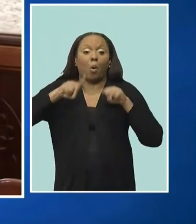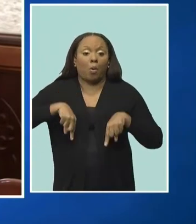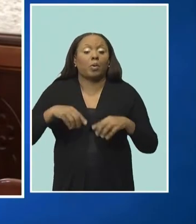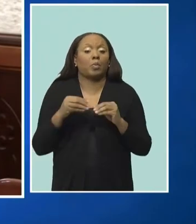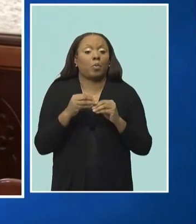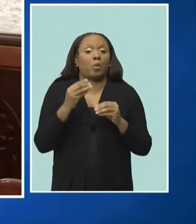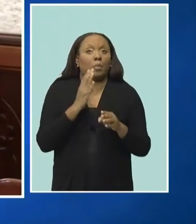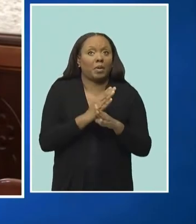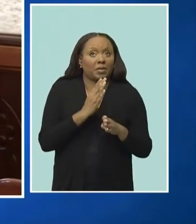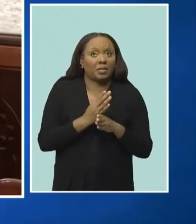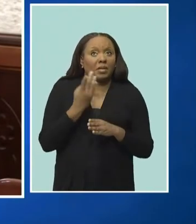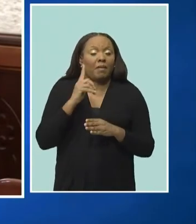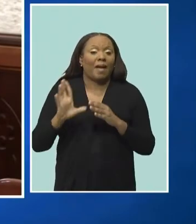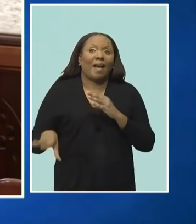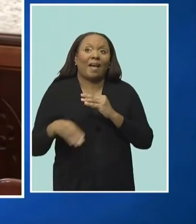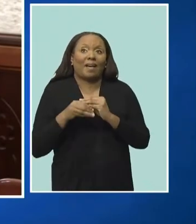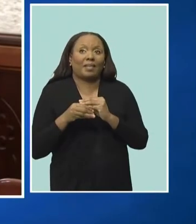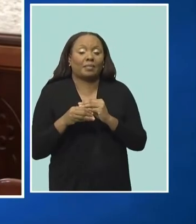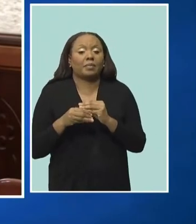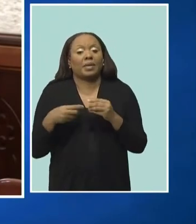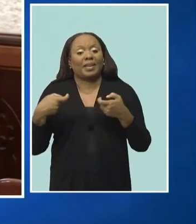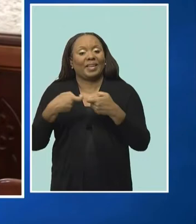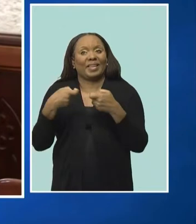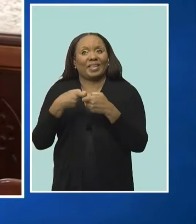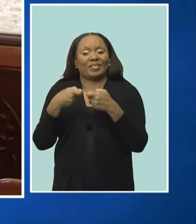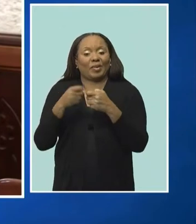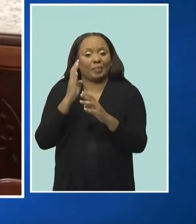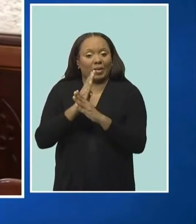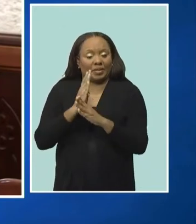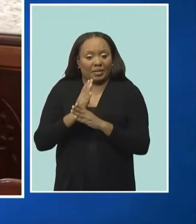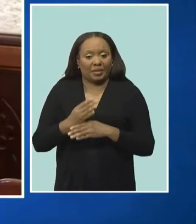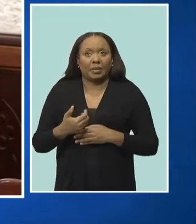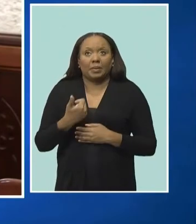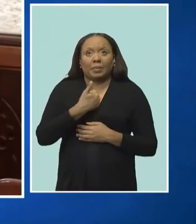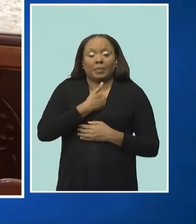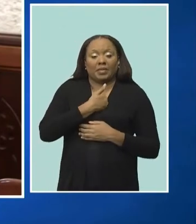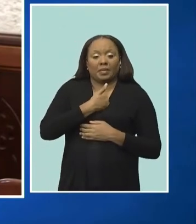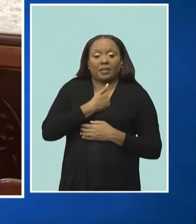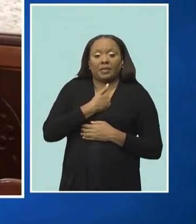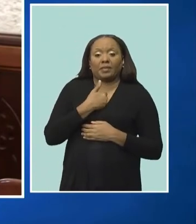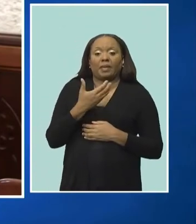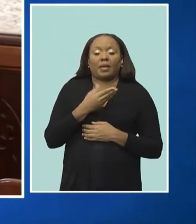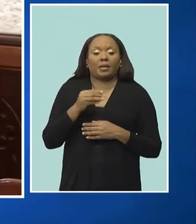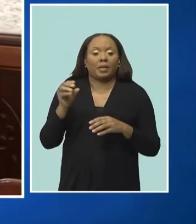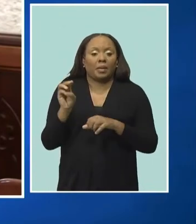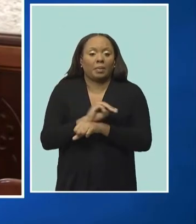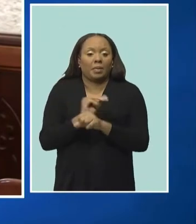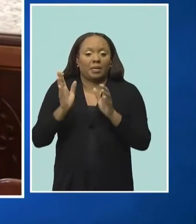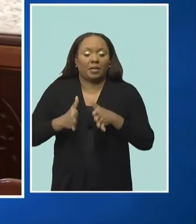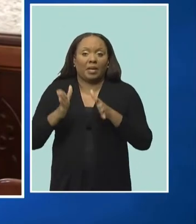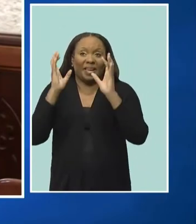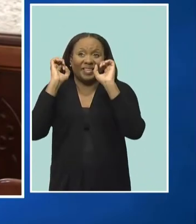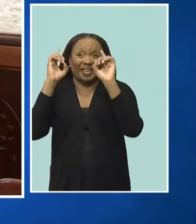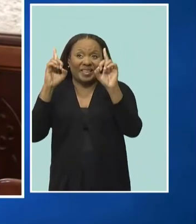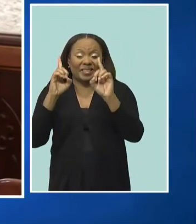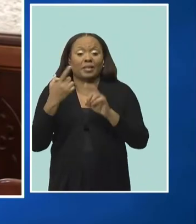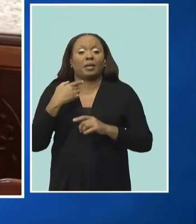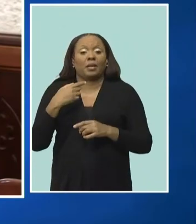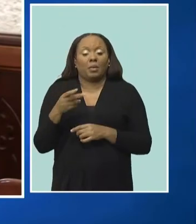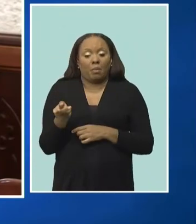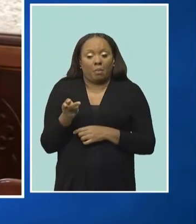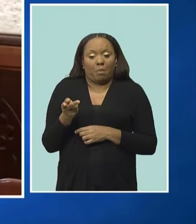the existing fleet of the electric buses. Myself and the Honorable Minister of Education have been in discussions regarding